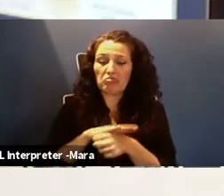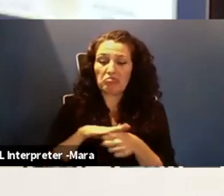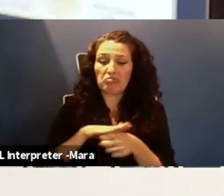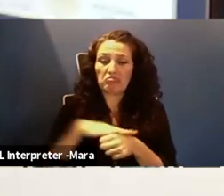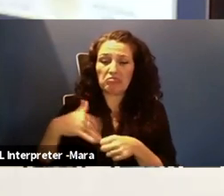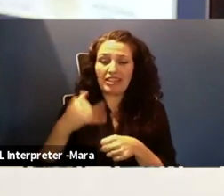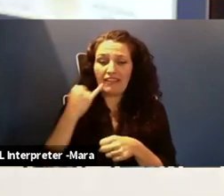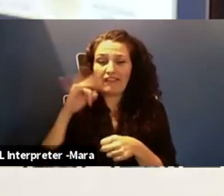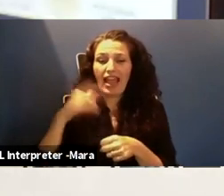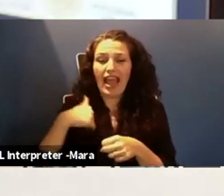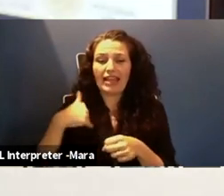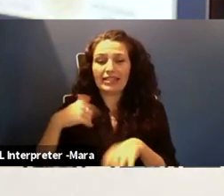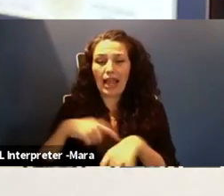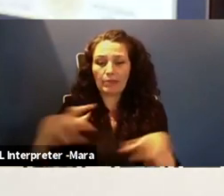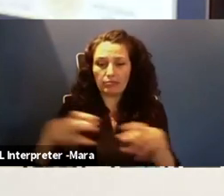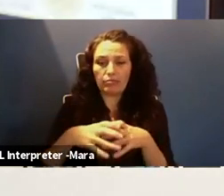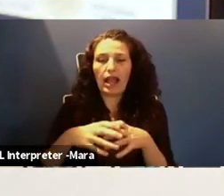time, I would definitely bring the two together.